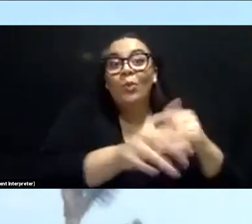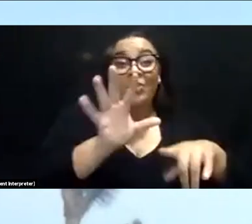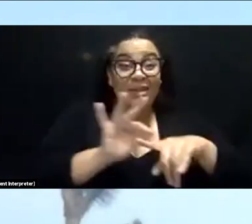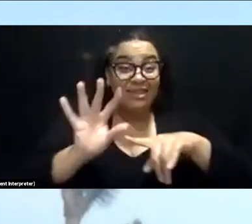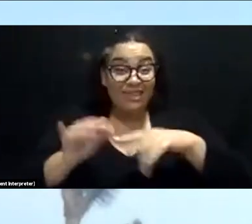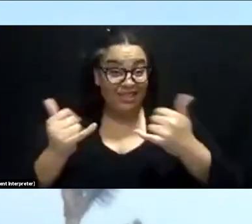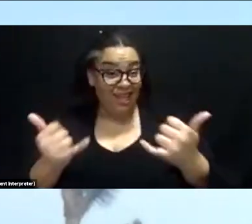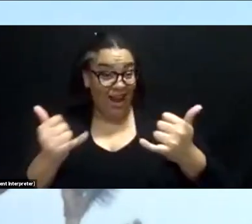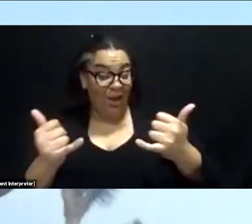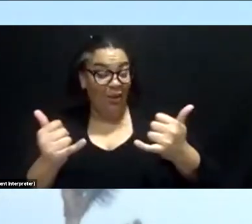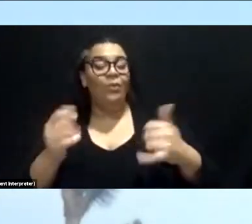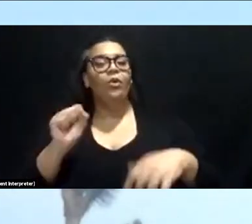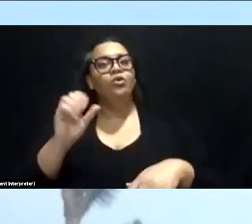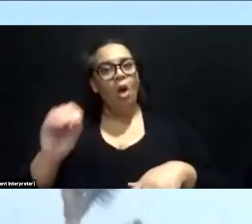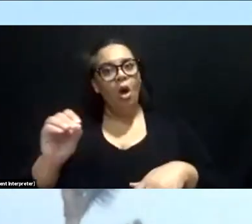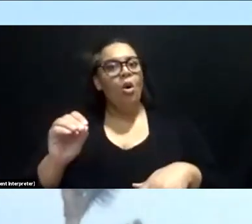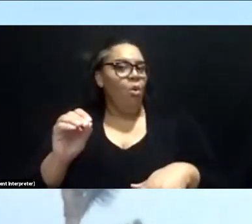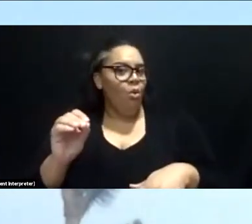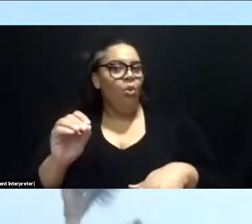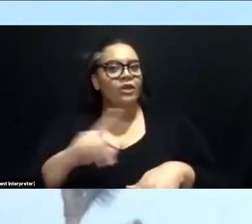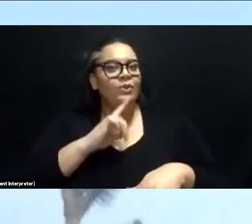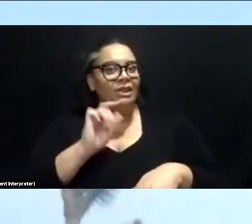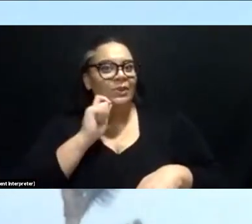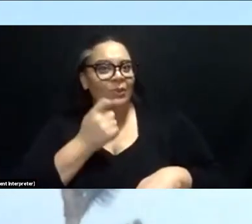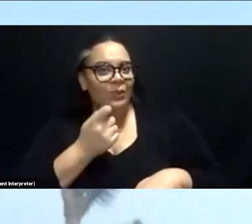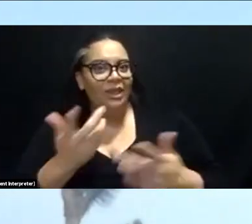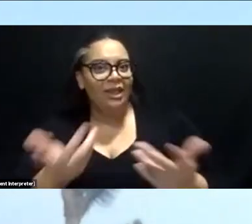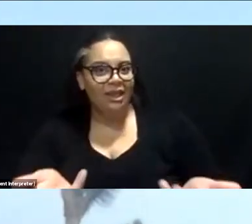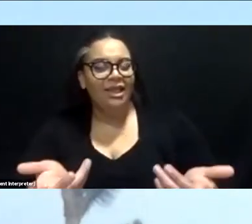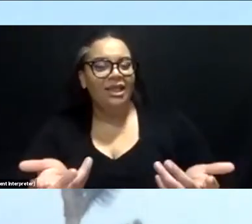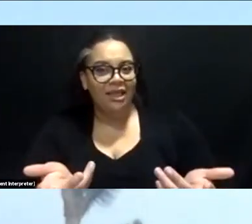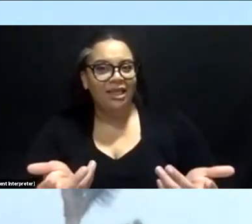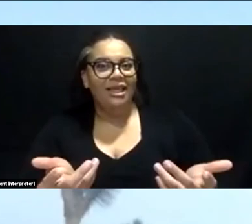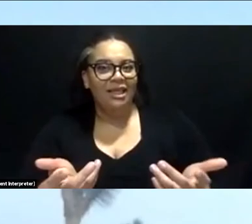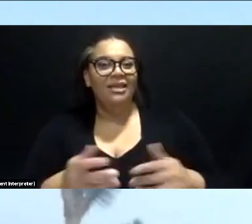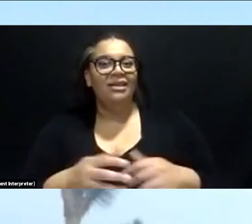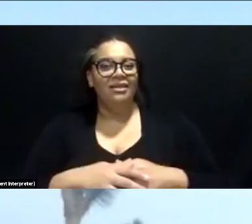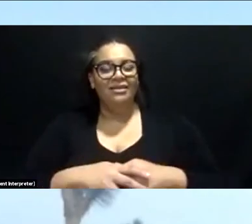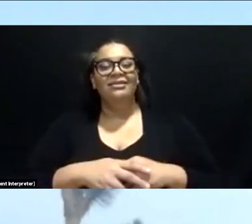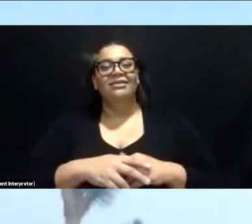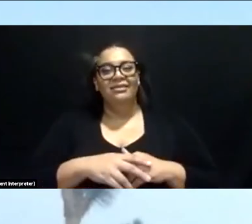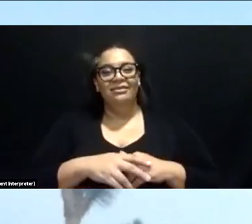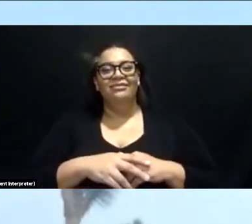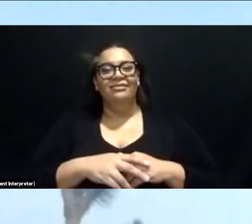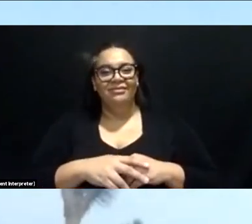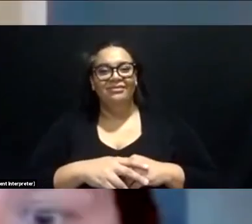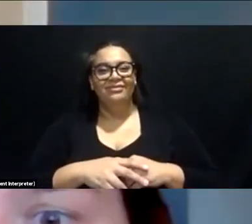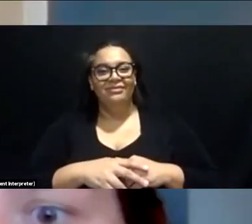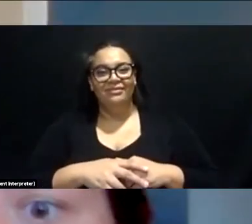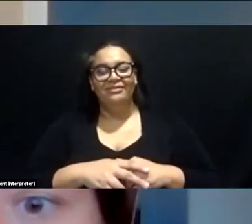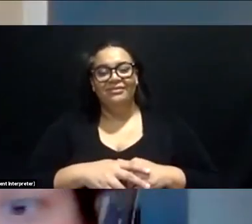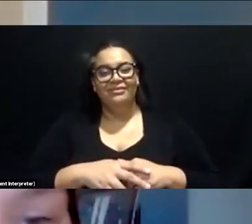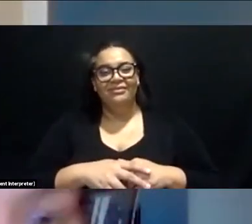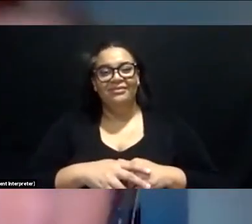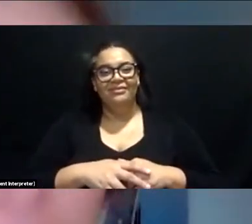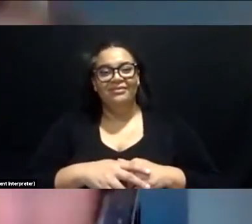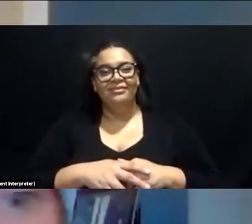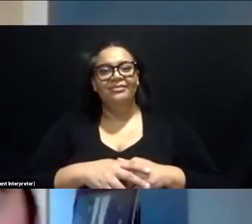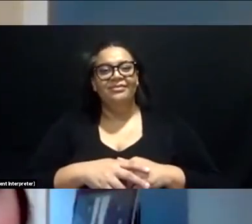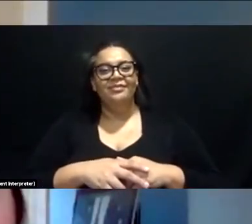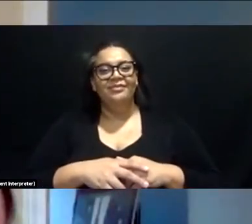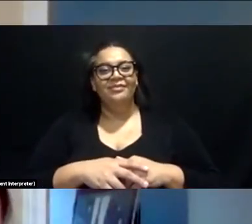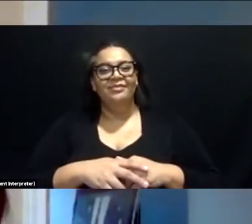really a relic, a relic landscape of, of a long ago climactic condition. Hmm. Is there,